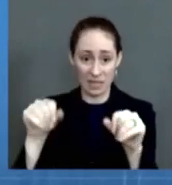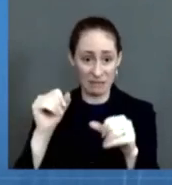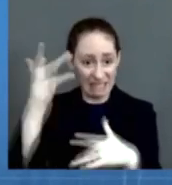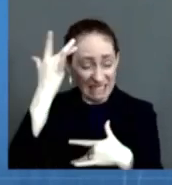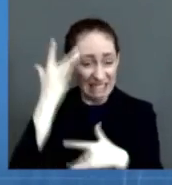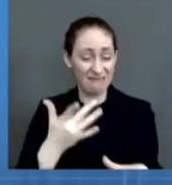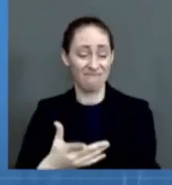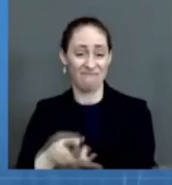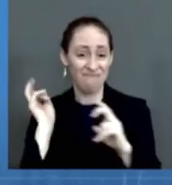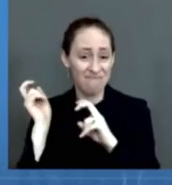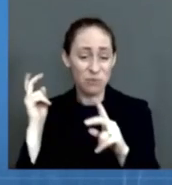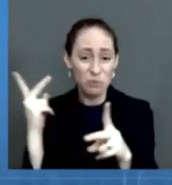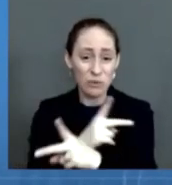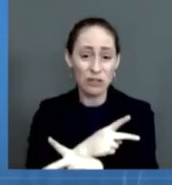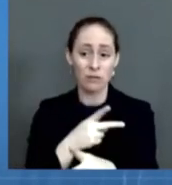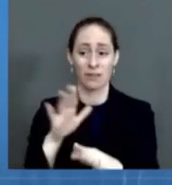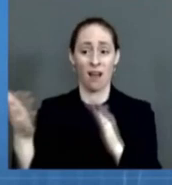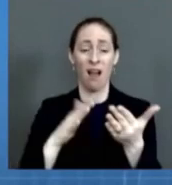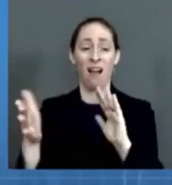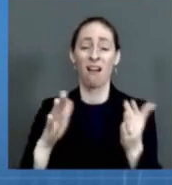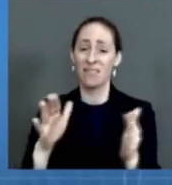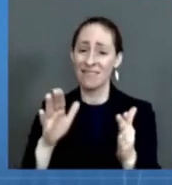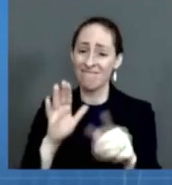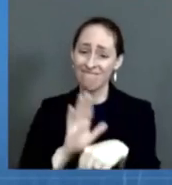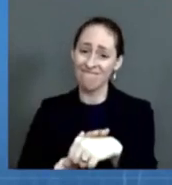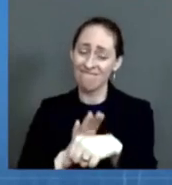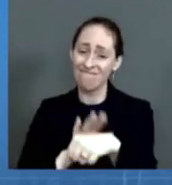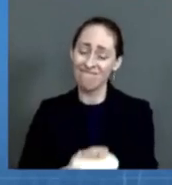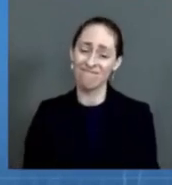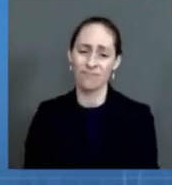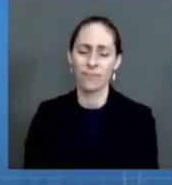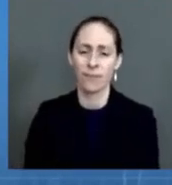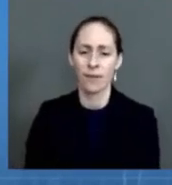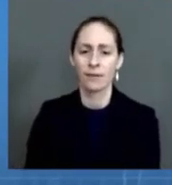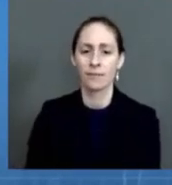American is clear. There is action you can take to protect yourself and your family.